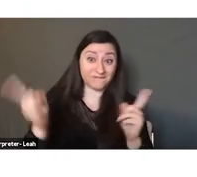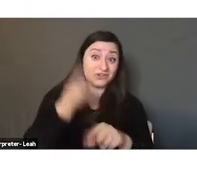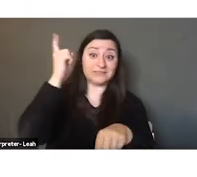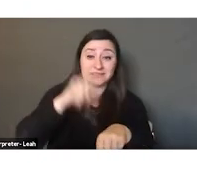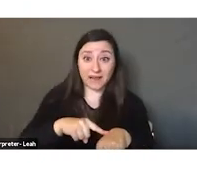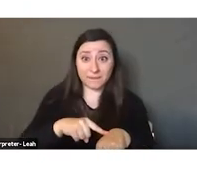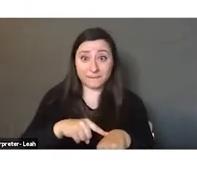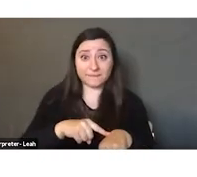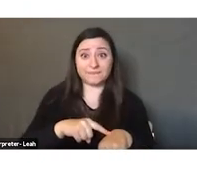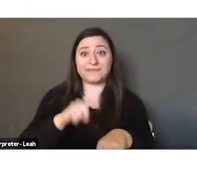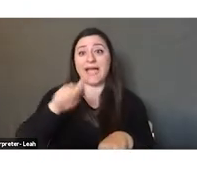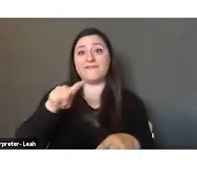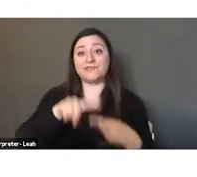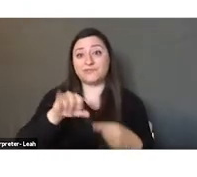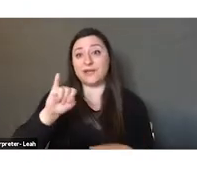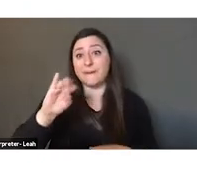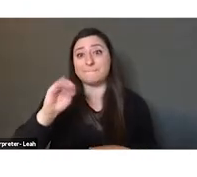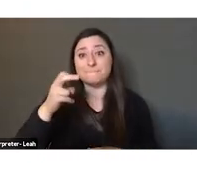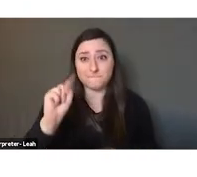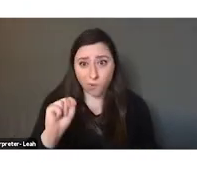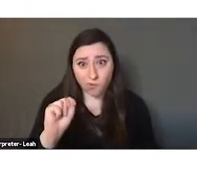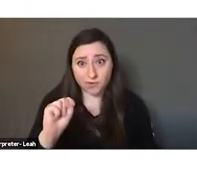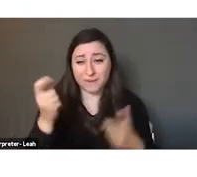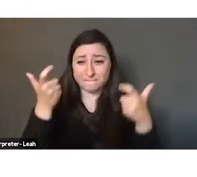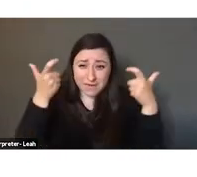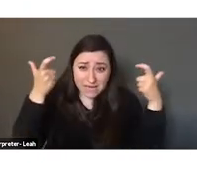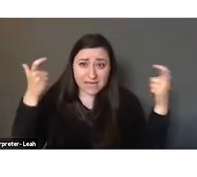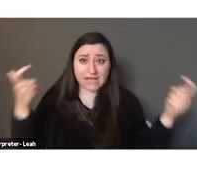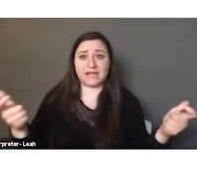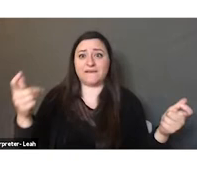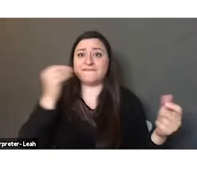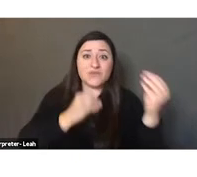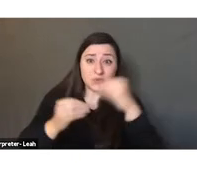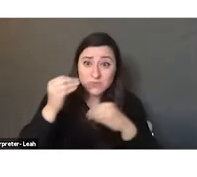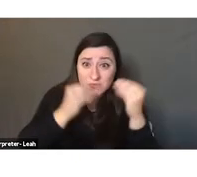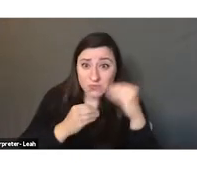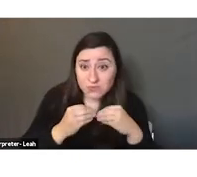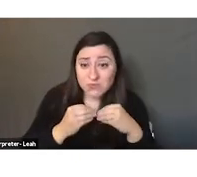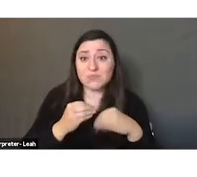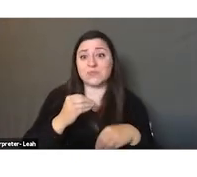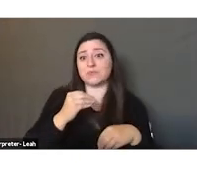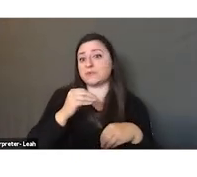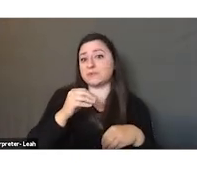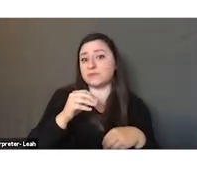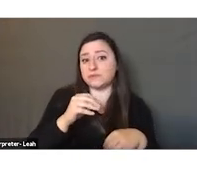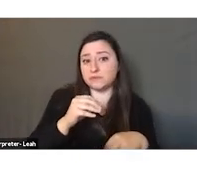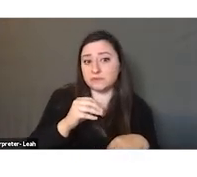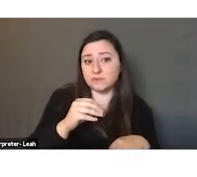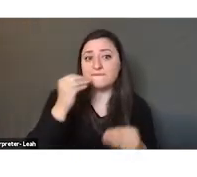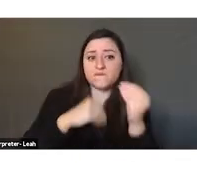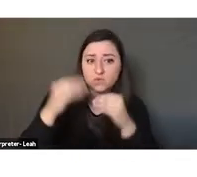to import in large, large quantities foodstuff. It did import foodstuff before that,